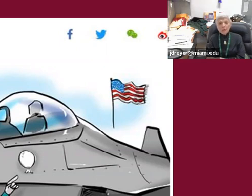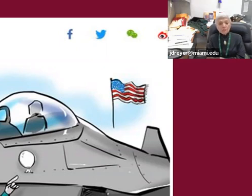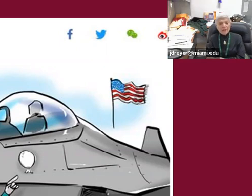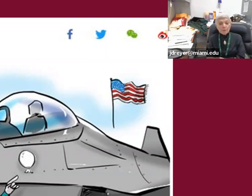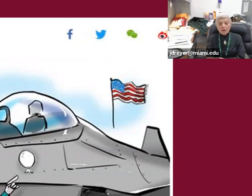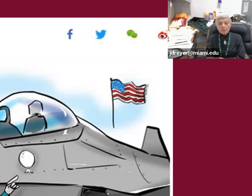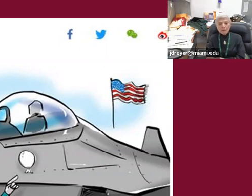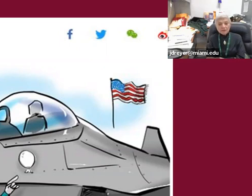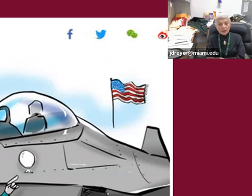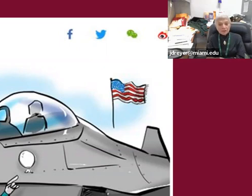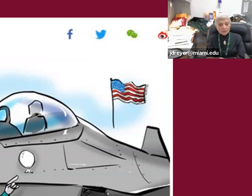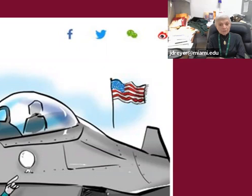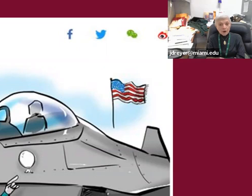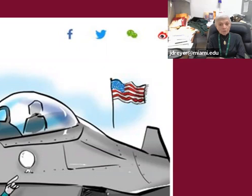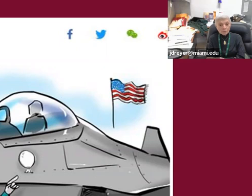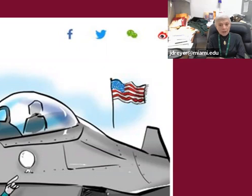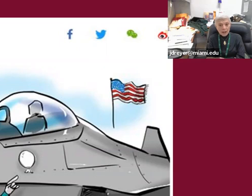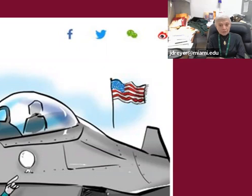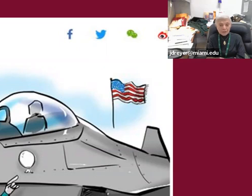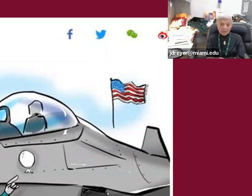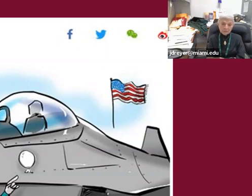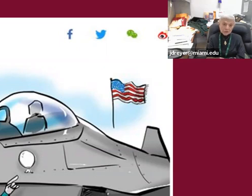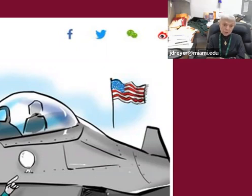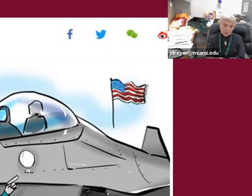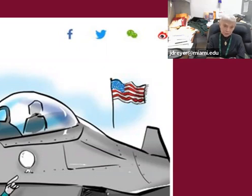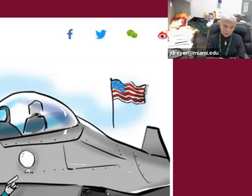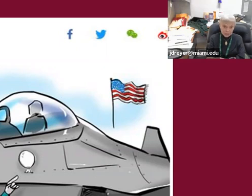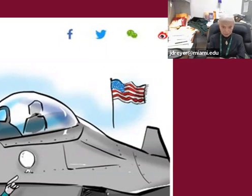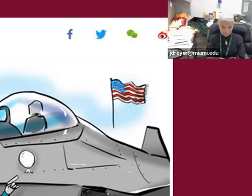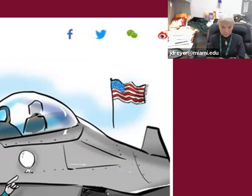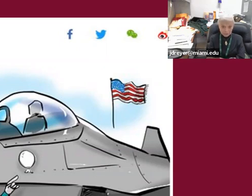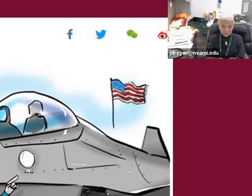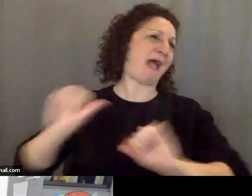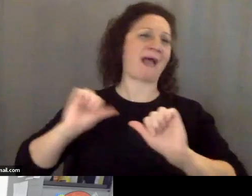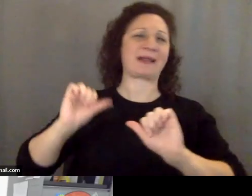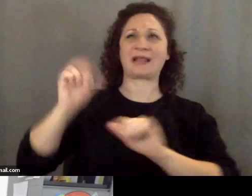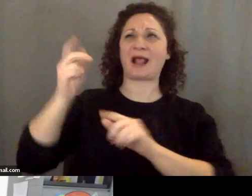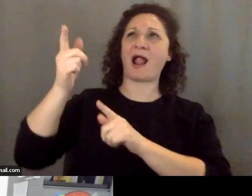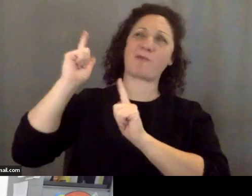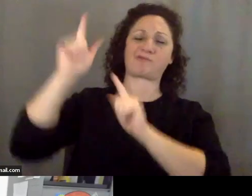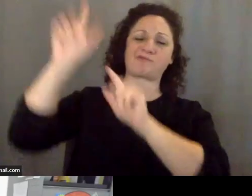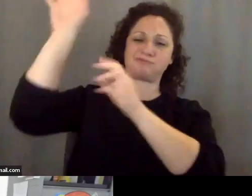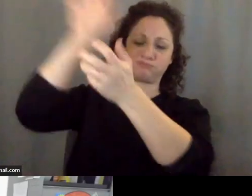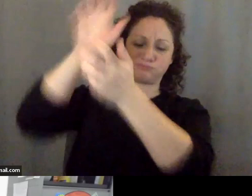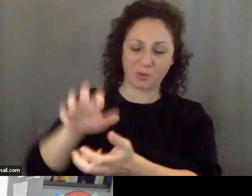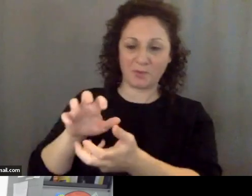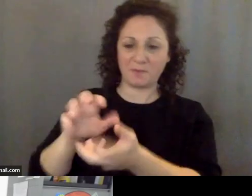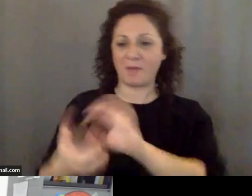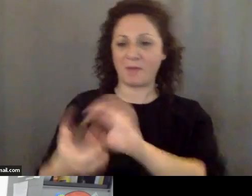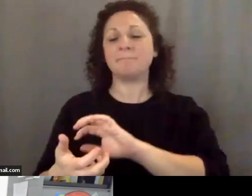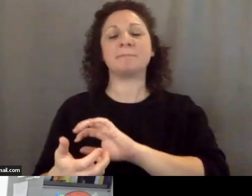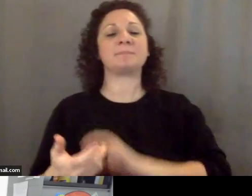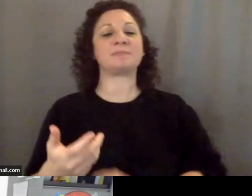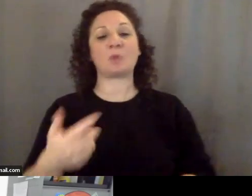Other people have criticized him for overreacting and shooting it down. So, we are very much